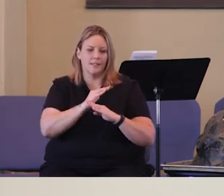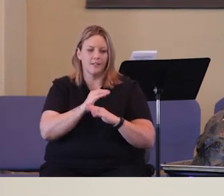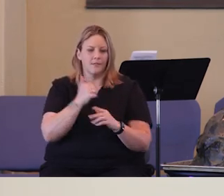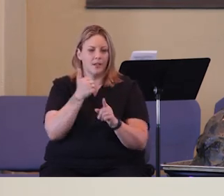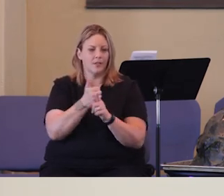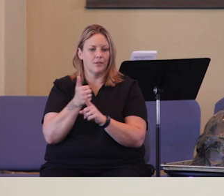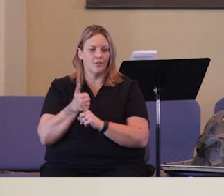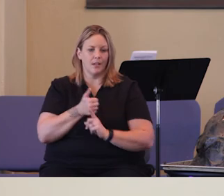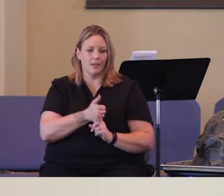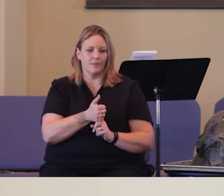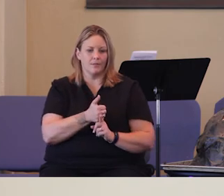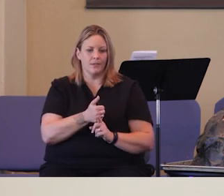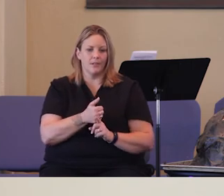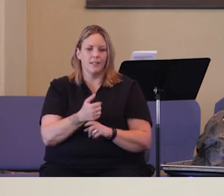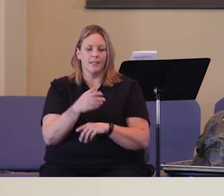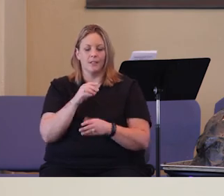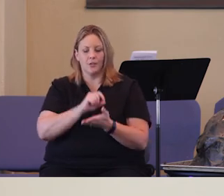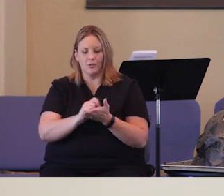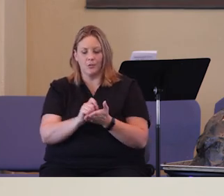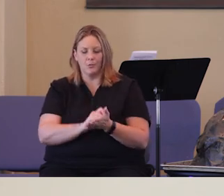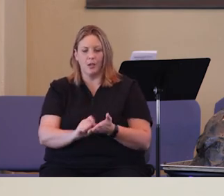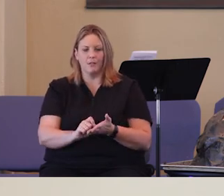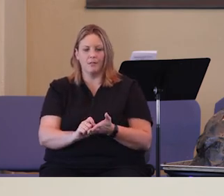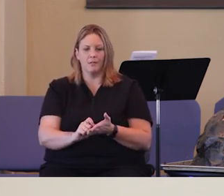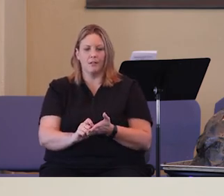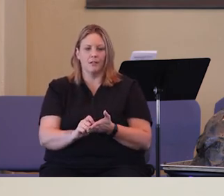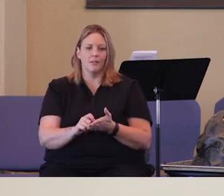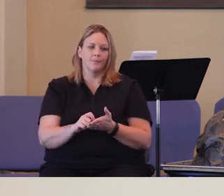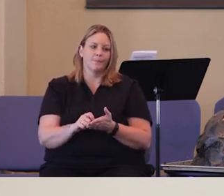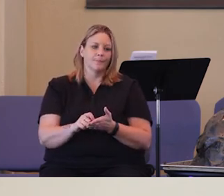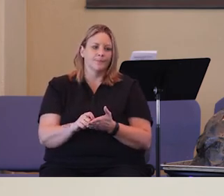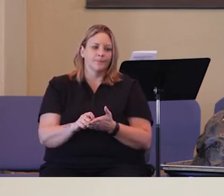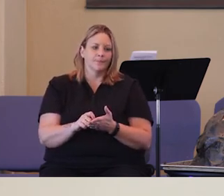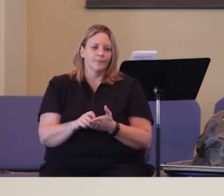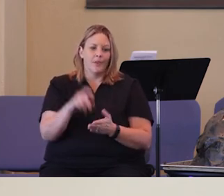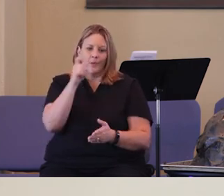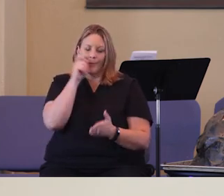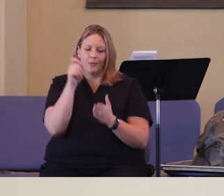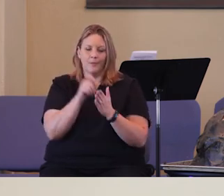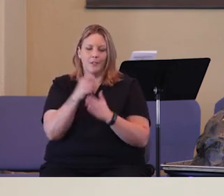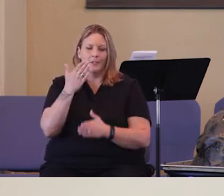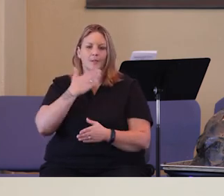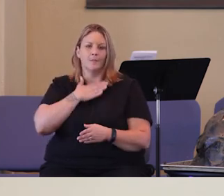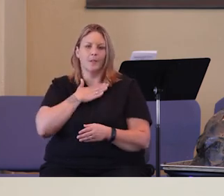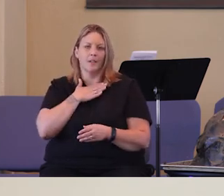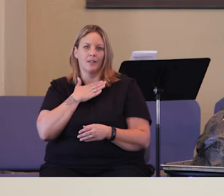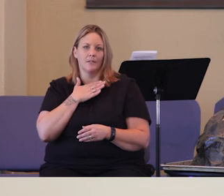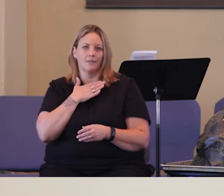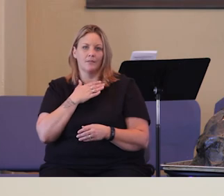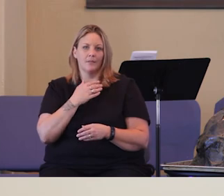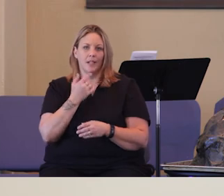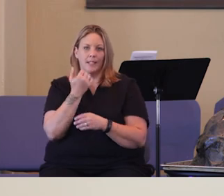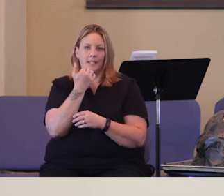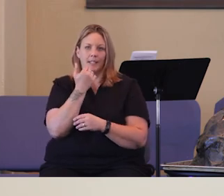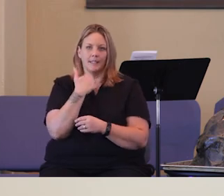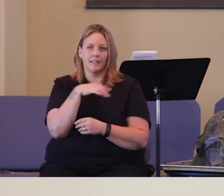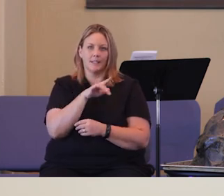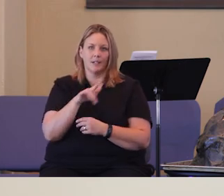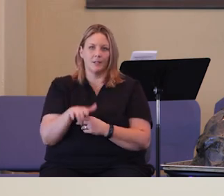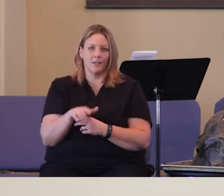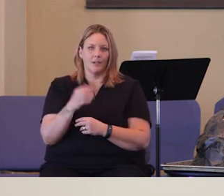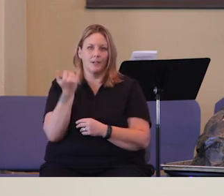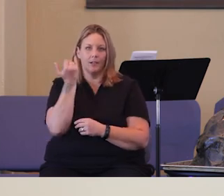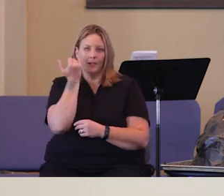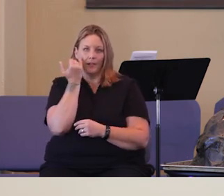but rather give place to wrath. For it is written, Vengeance is mine, I will repay, says the Lord. Therefore, if your enemy is